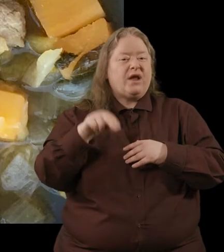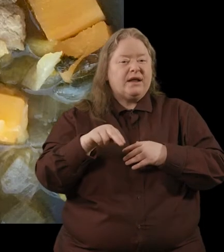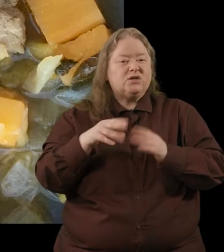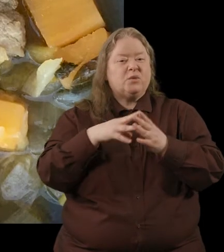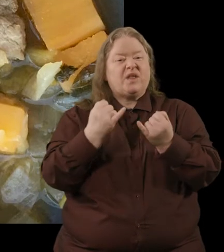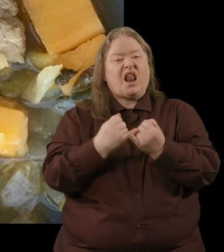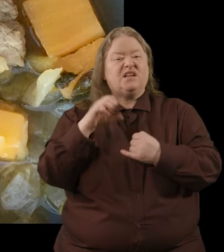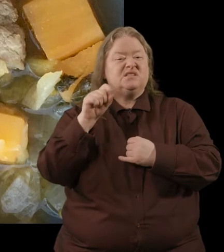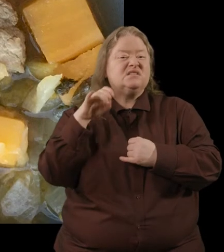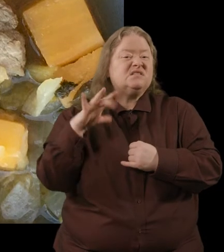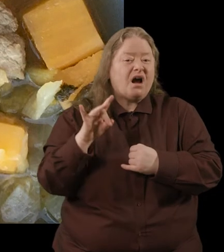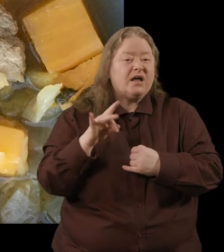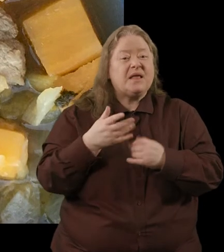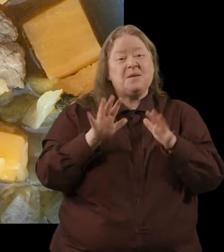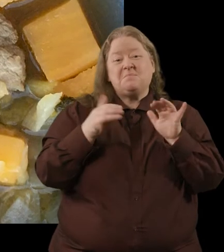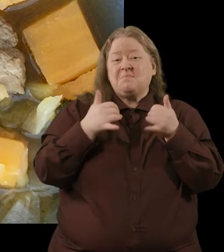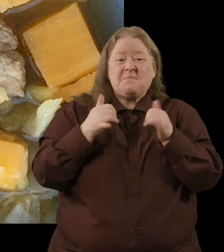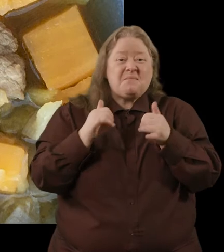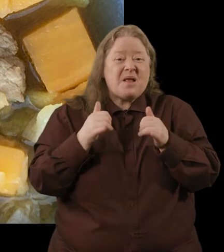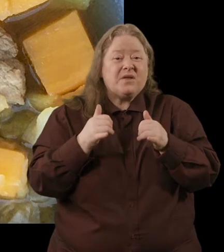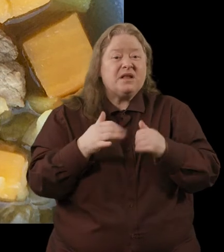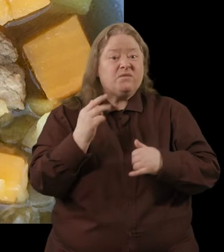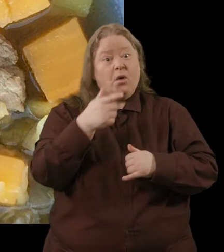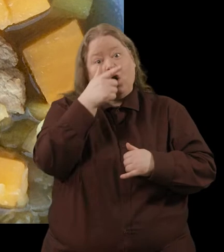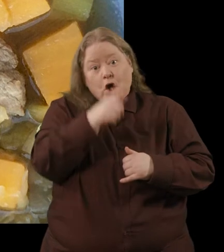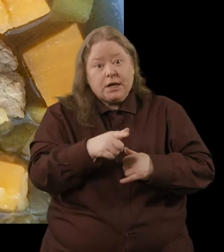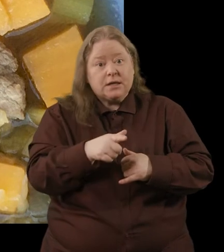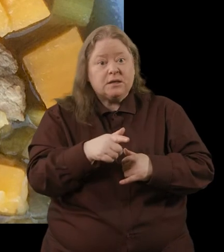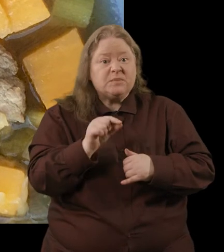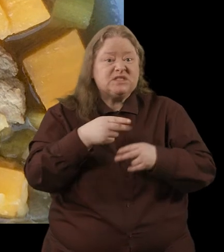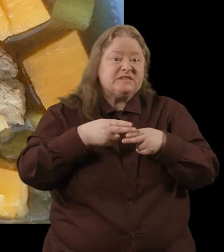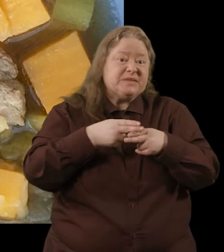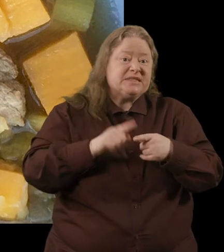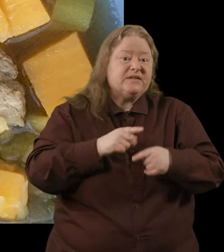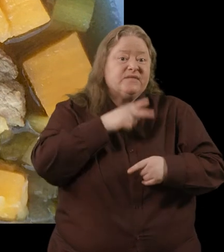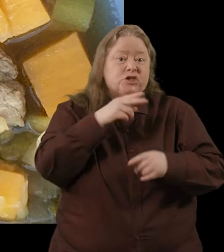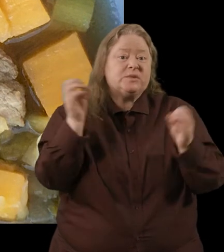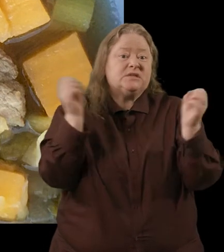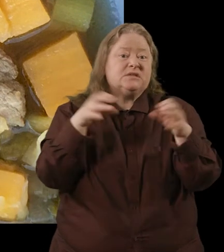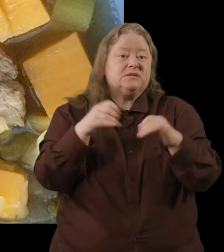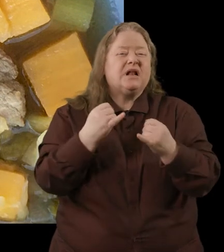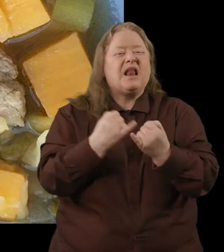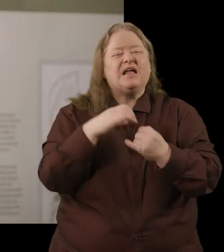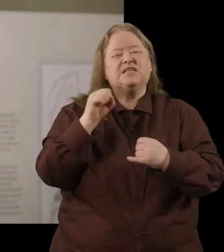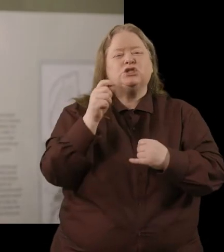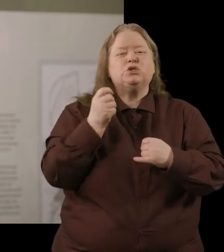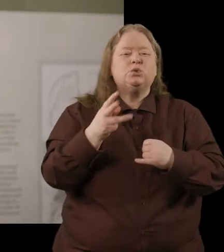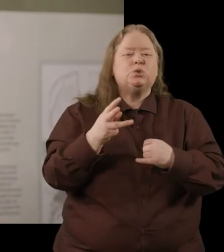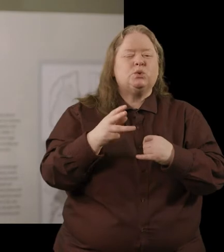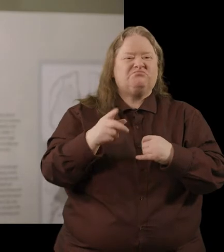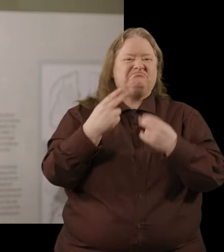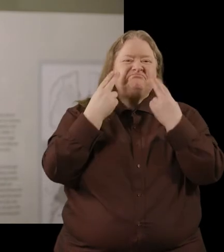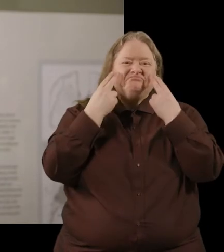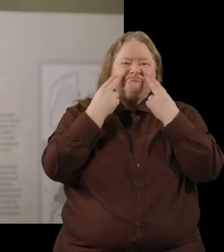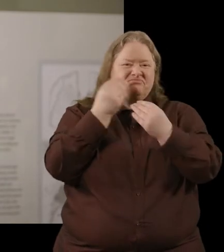something like stock and then maybe if they were lucky bits of meat and vegetables mixed in so kind of a kind of a stew and it's a